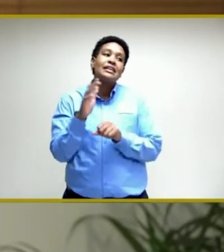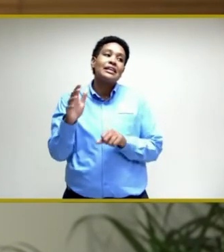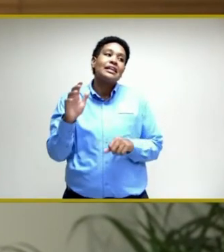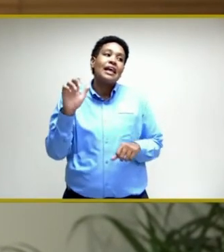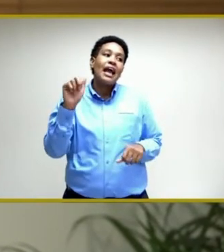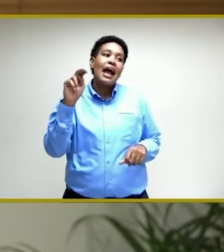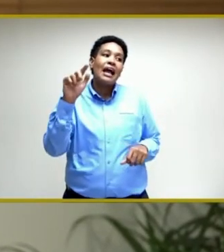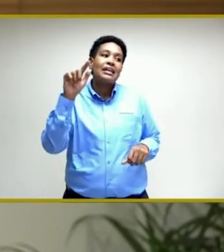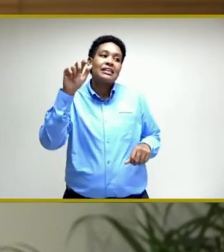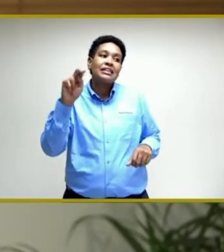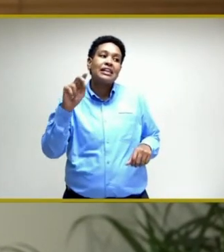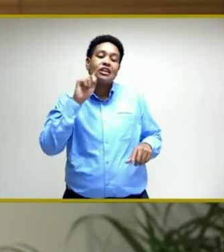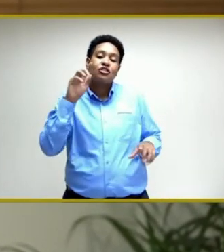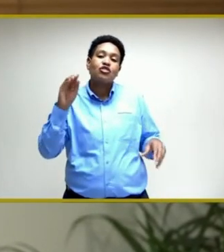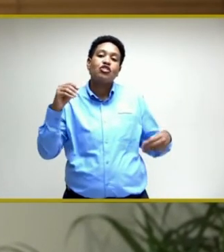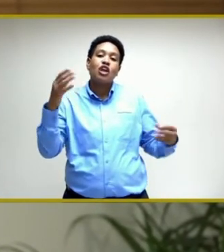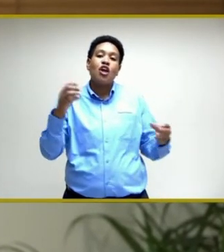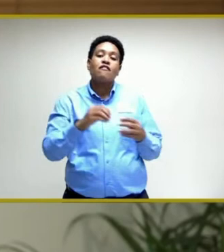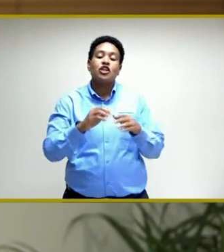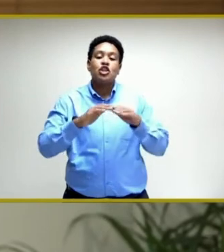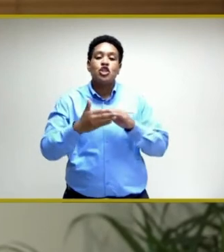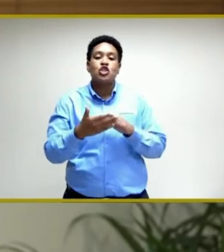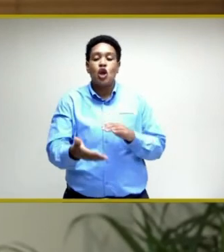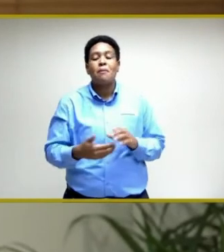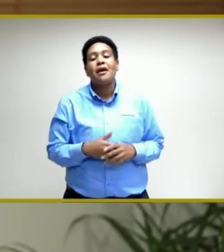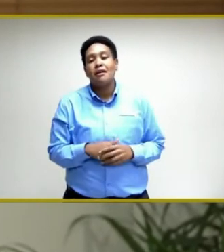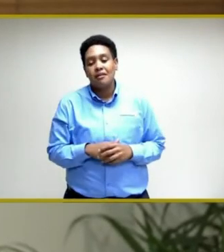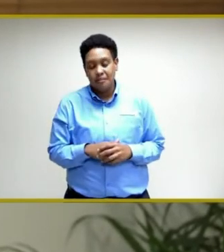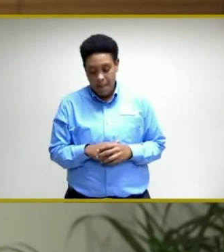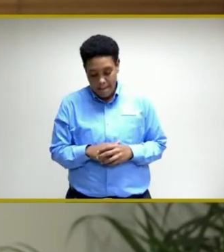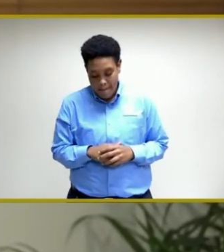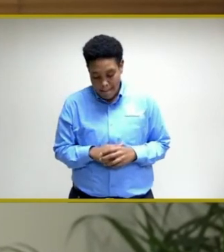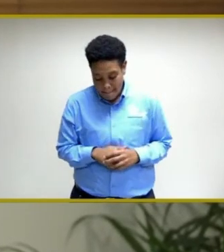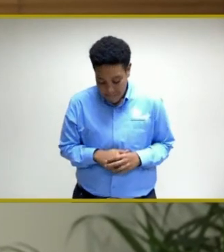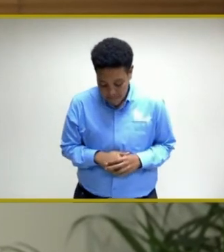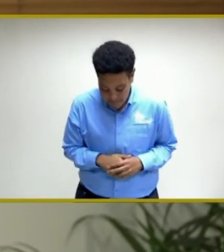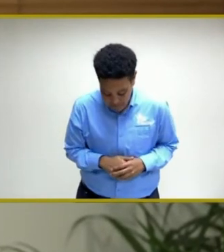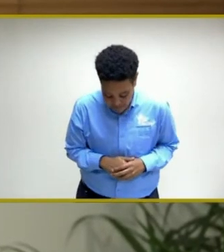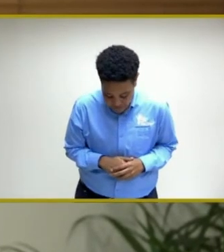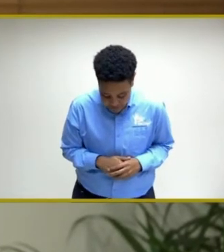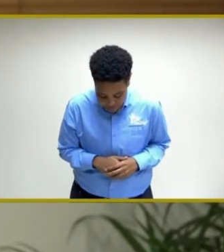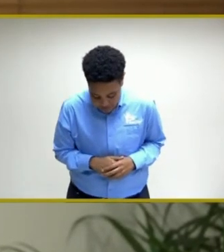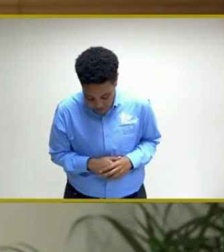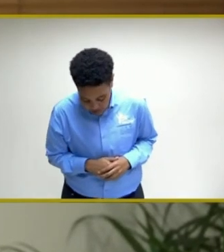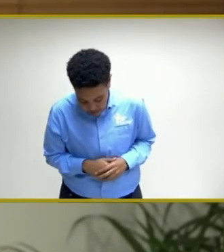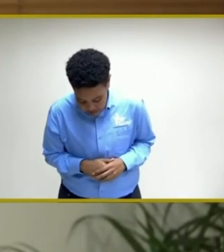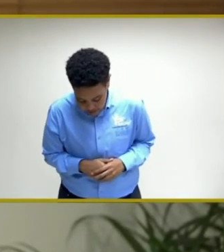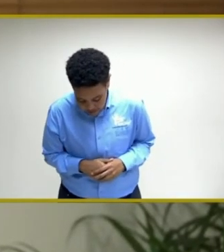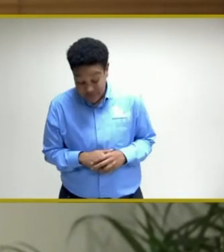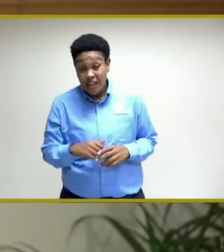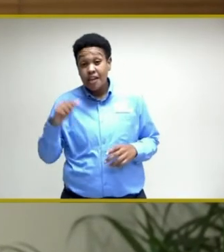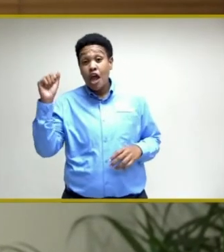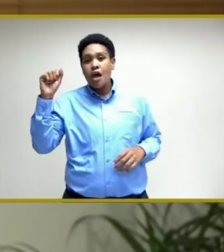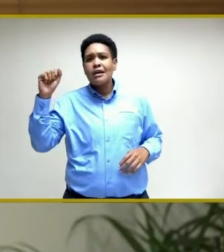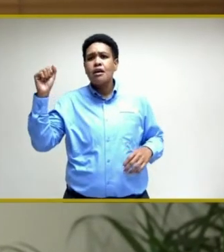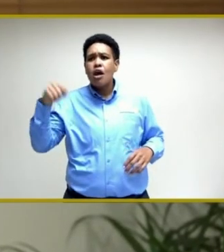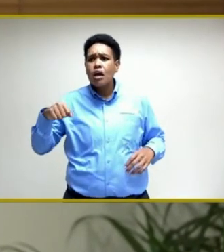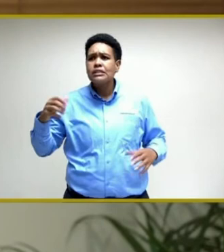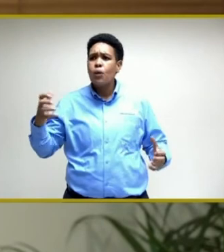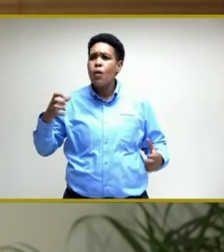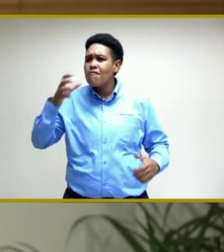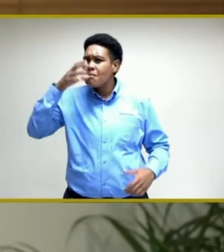antigens that are offered in country. Now, the consent that we seek from